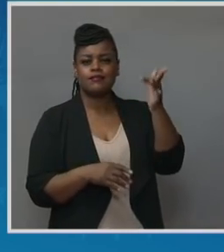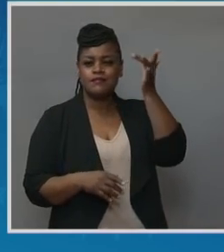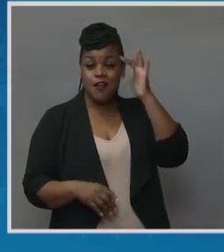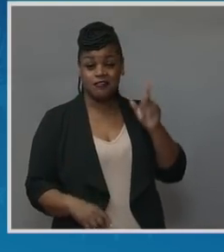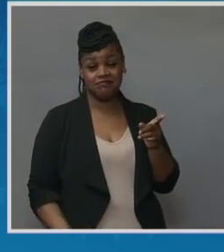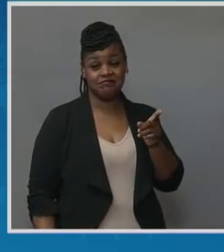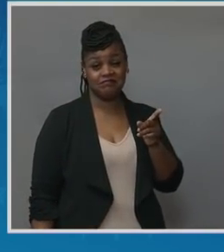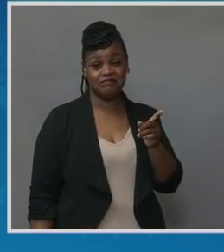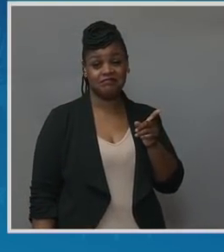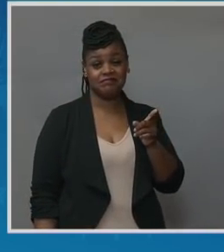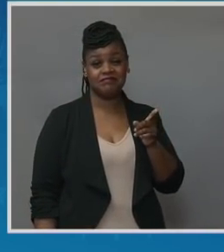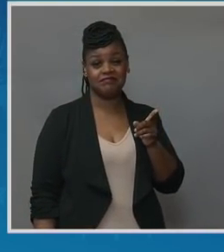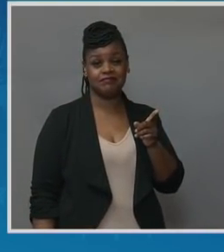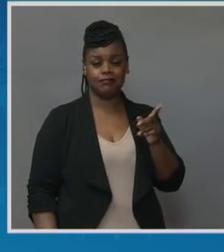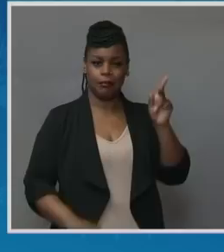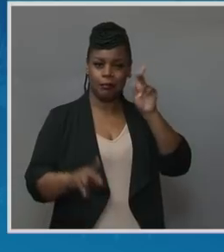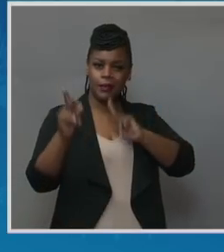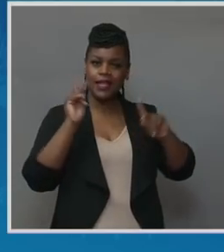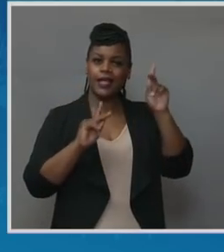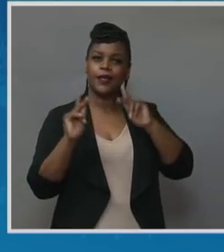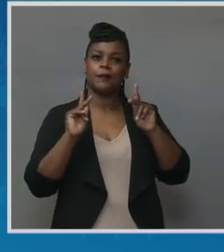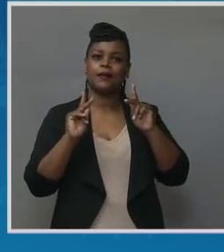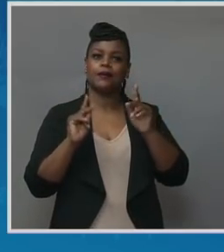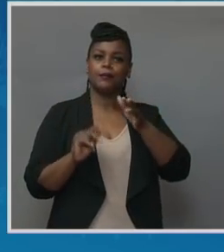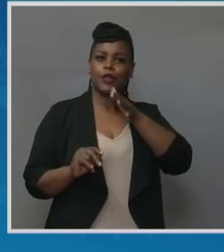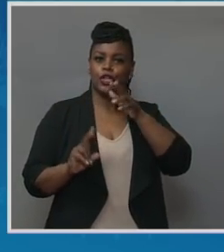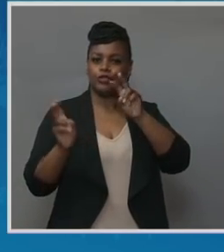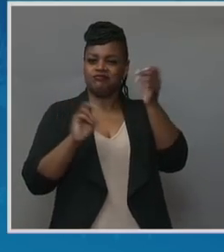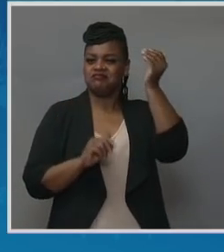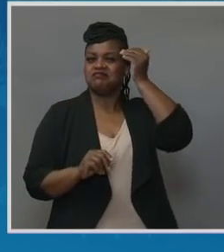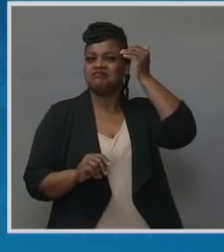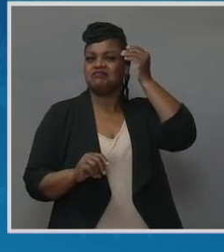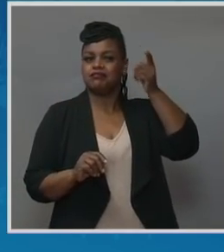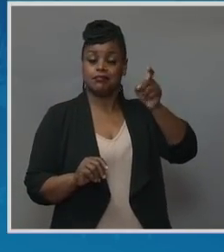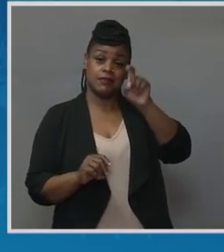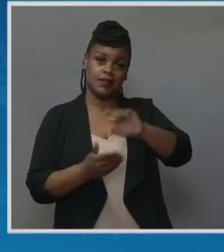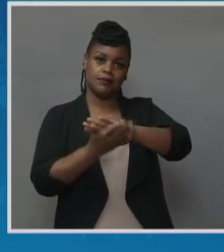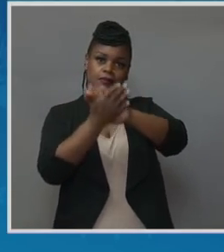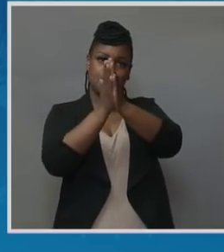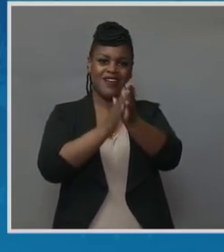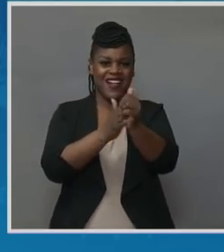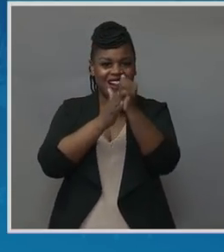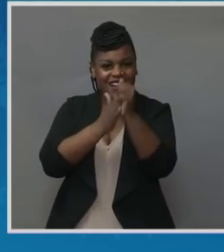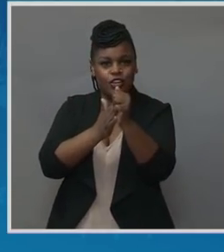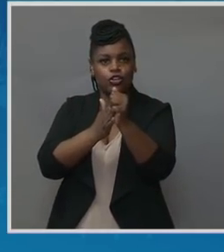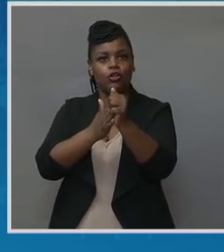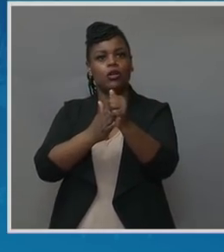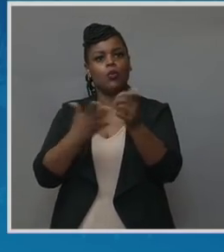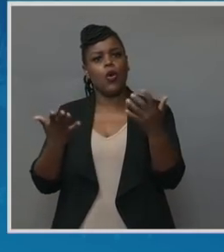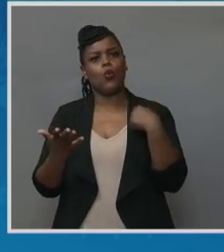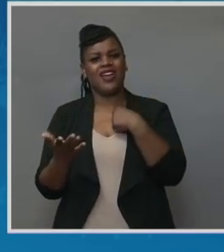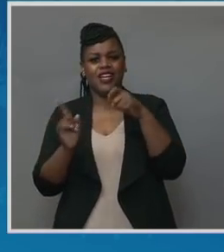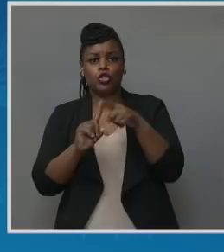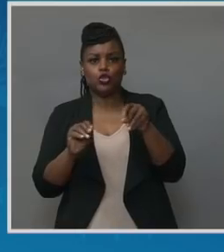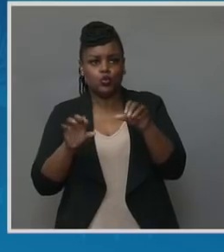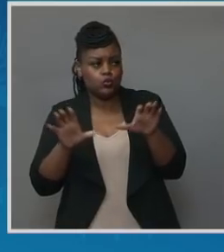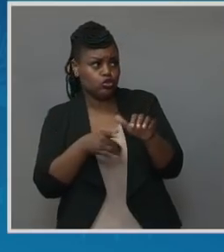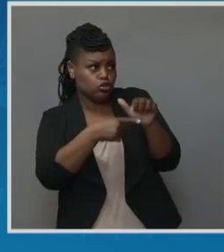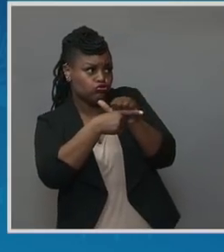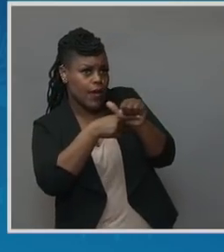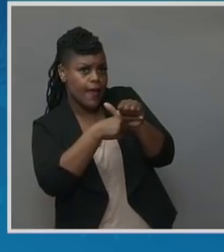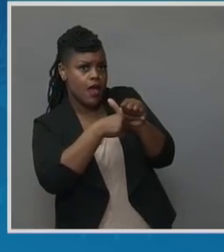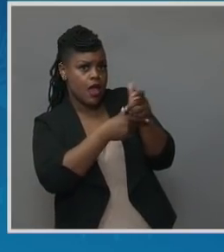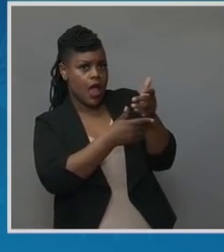on these issues and must be leaders when we talk about what we need to do to train and have folks